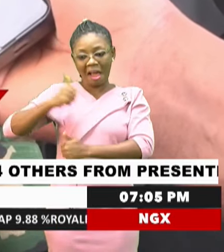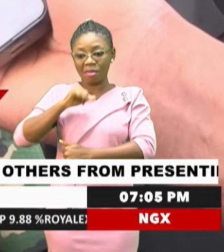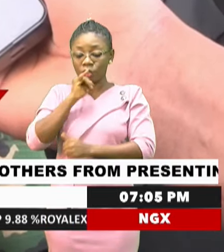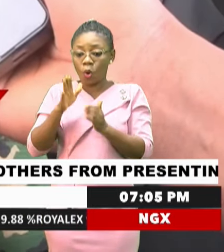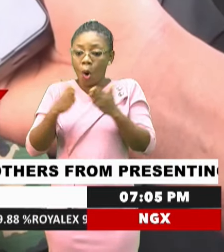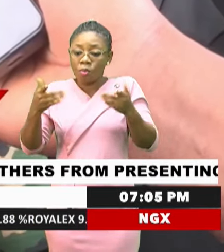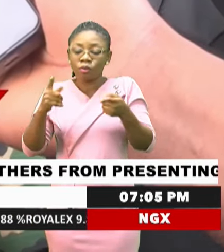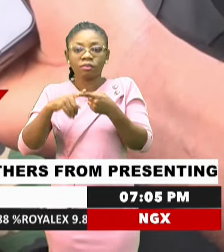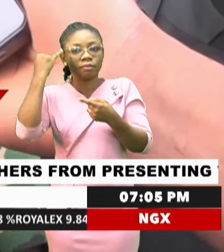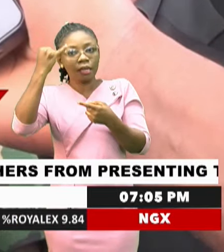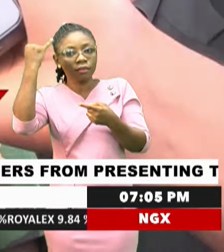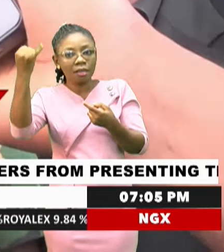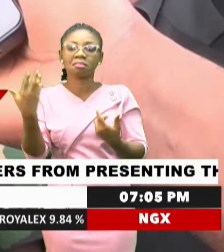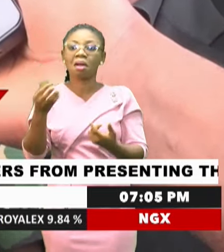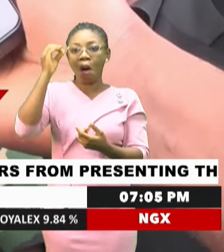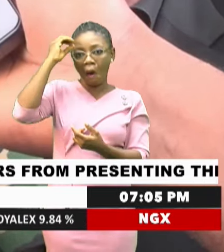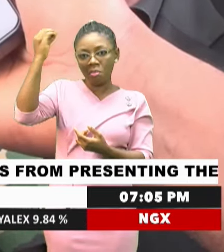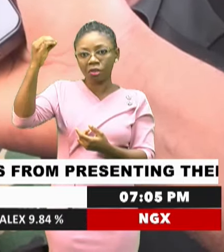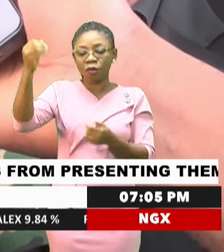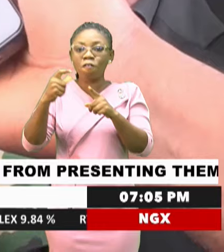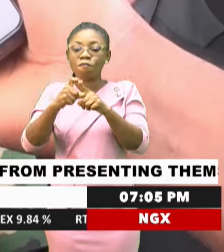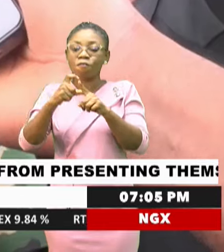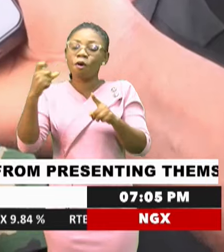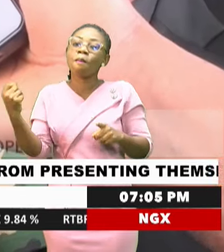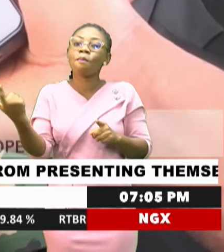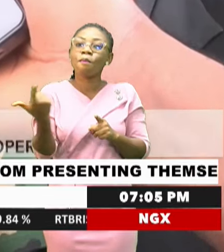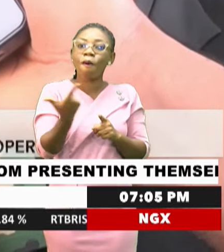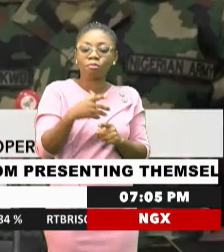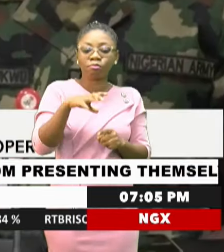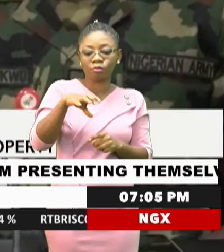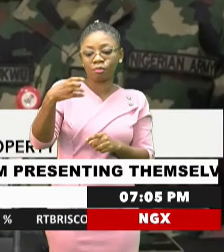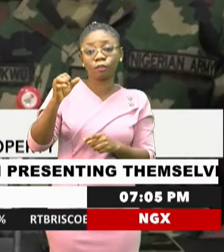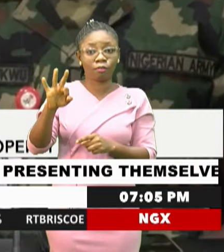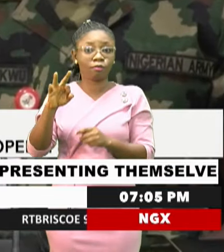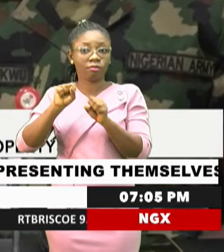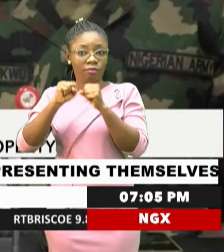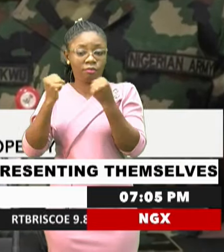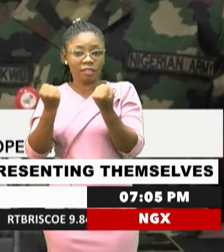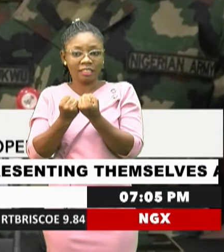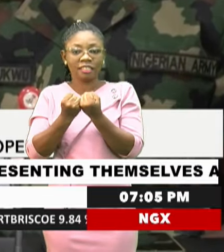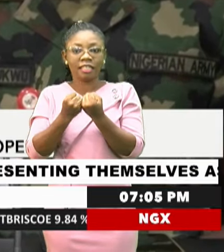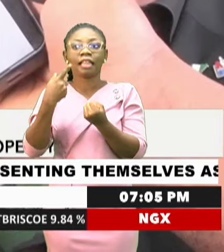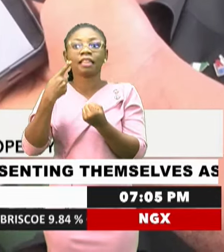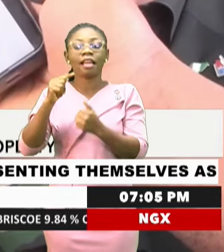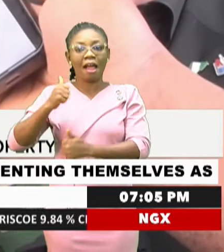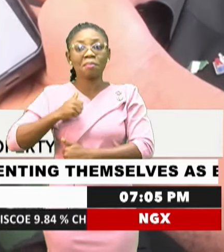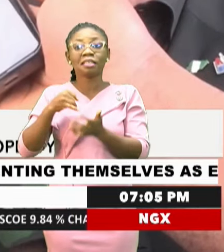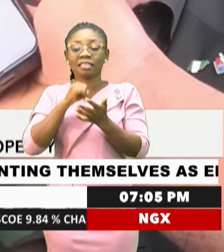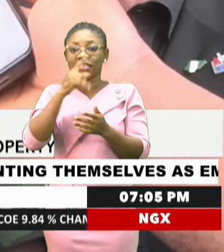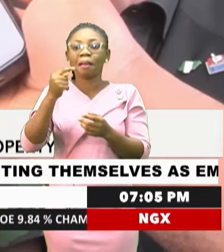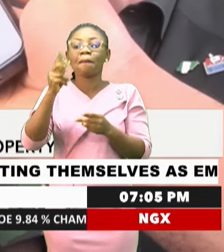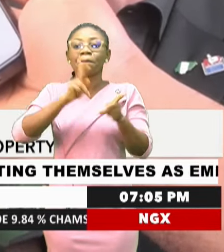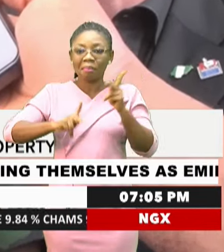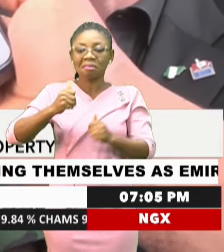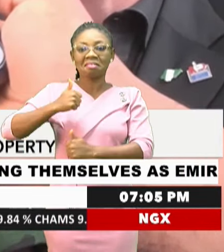open to opinions, from all segments of the society, the Army, it is the people's Army.